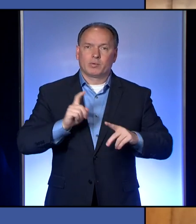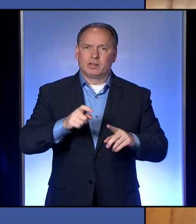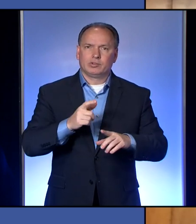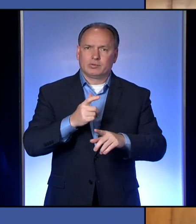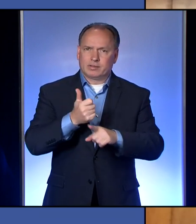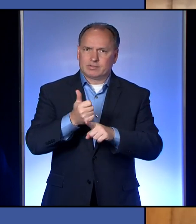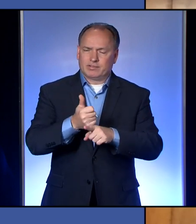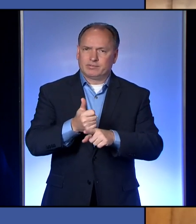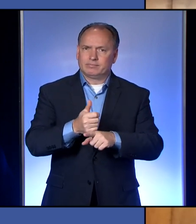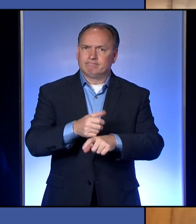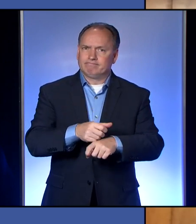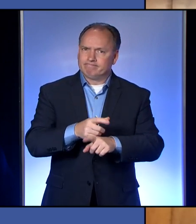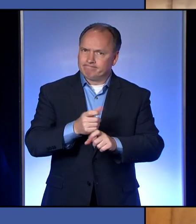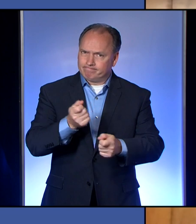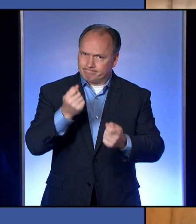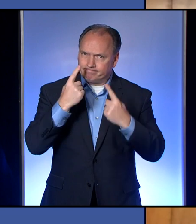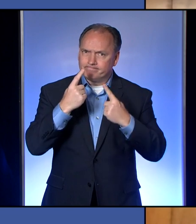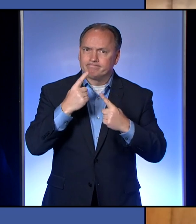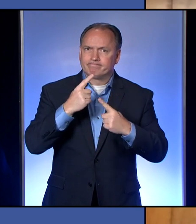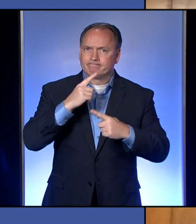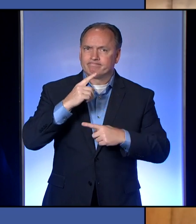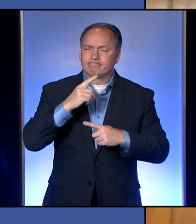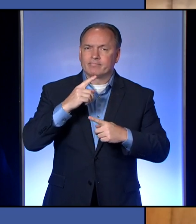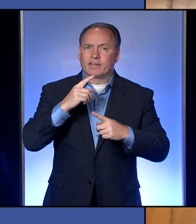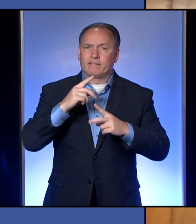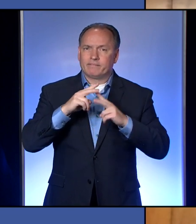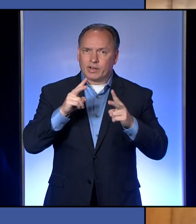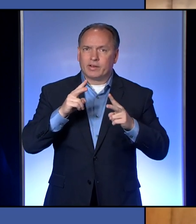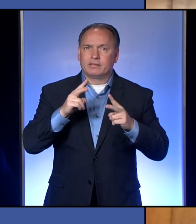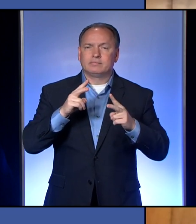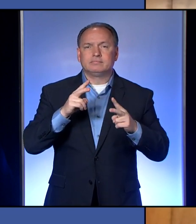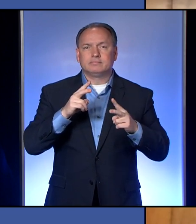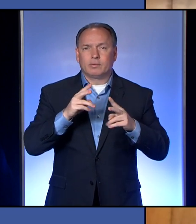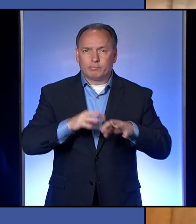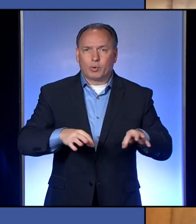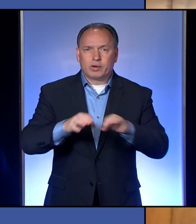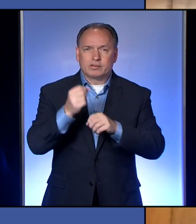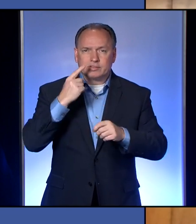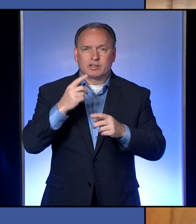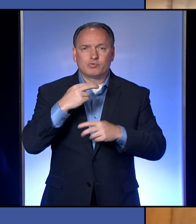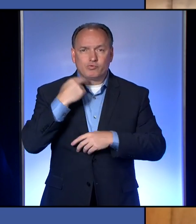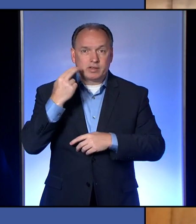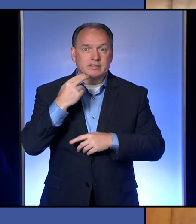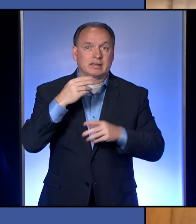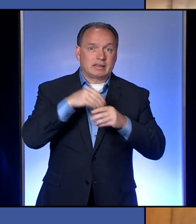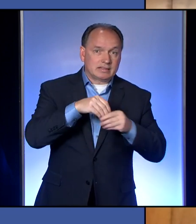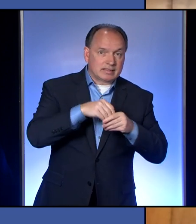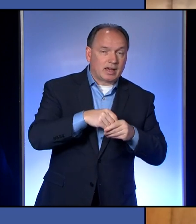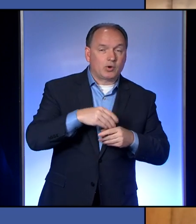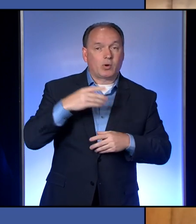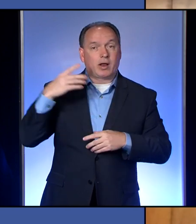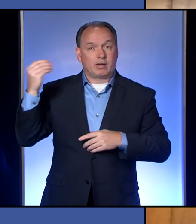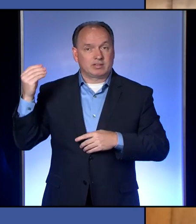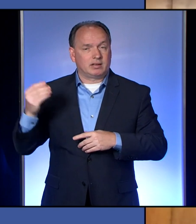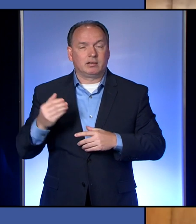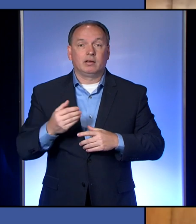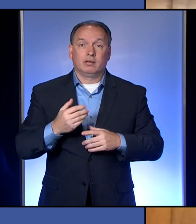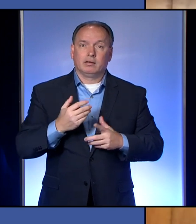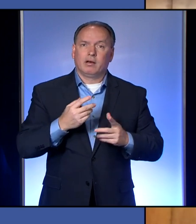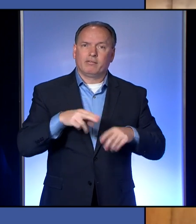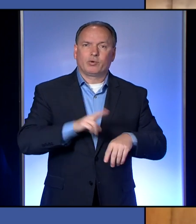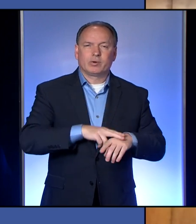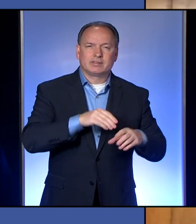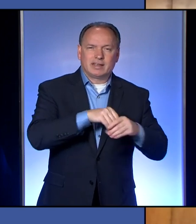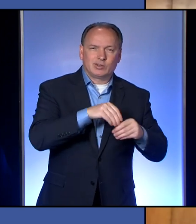diligent and they need to understand where the risks are, whether they're indoors or outdoors. Certainly indoors is a higher risk,